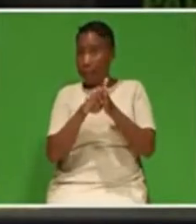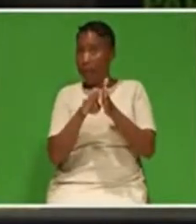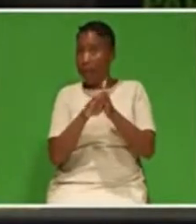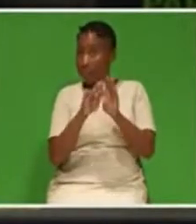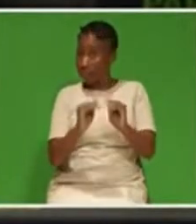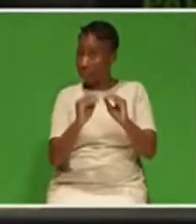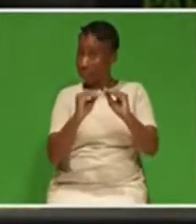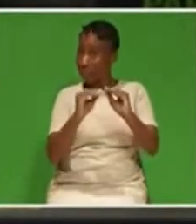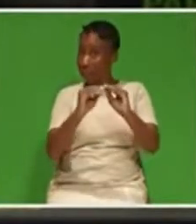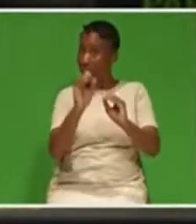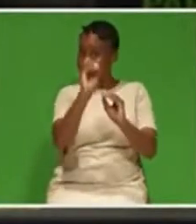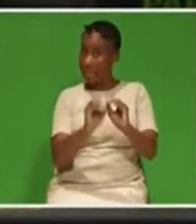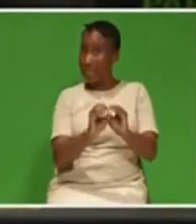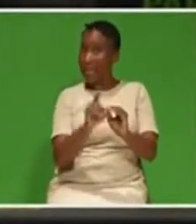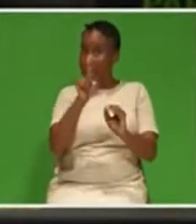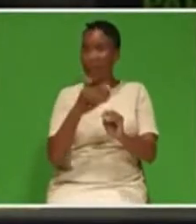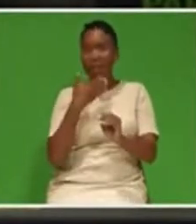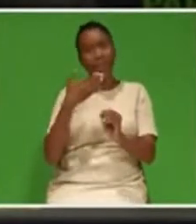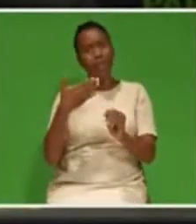support.